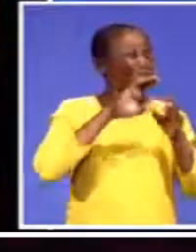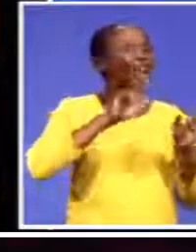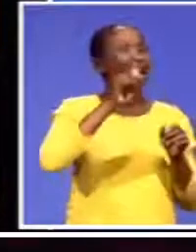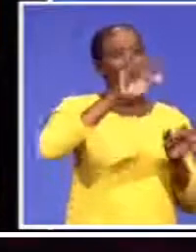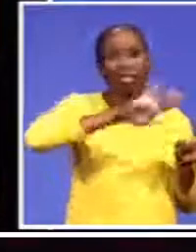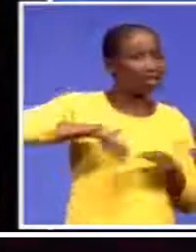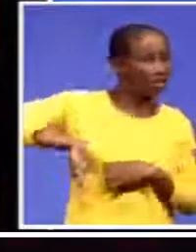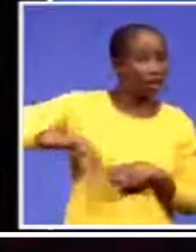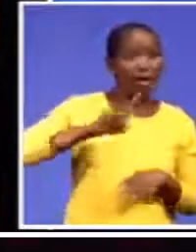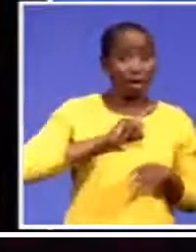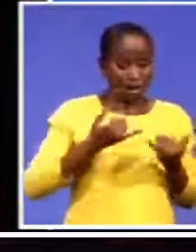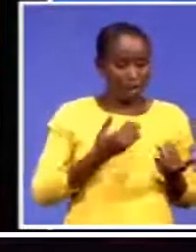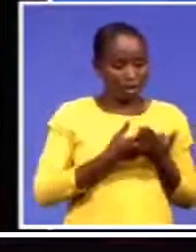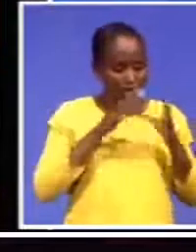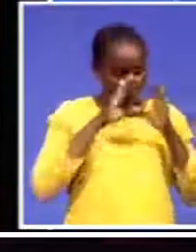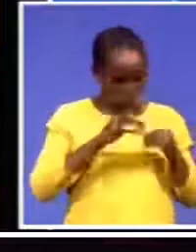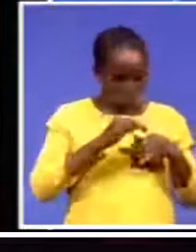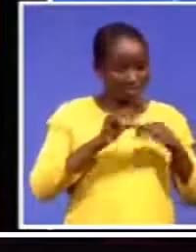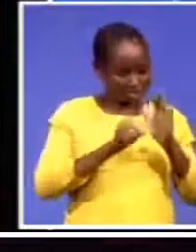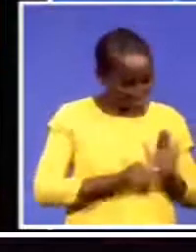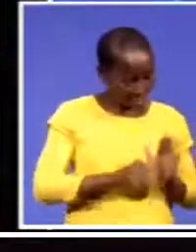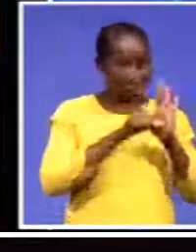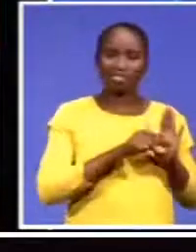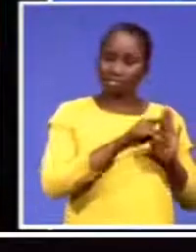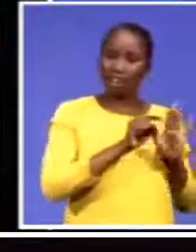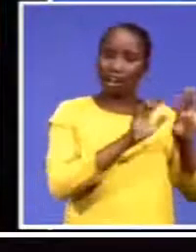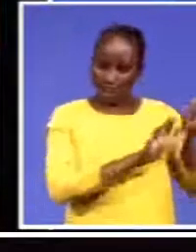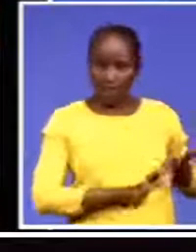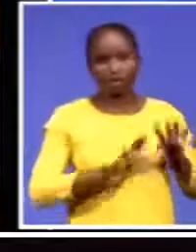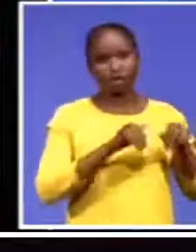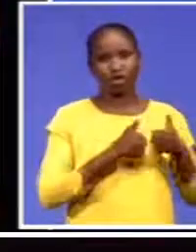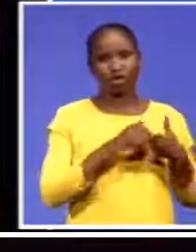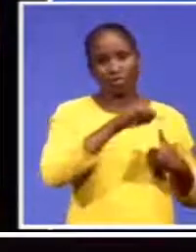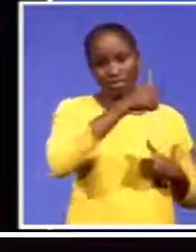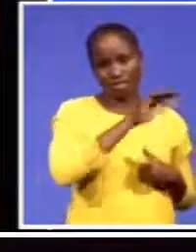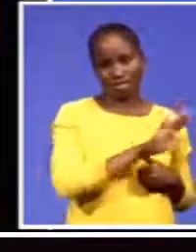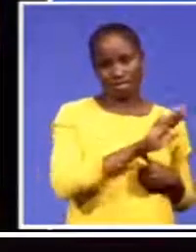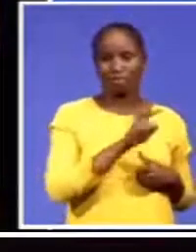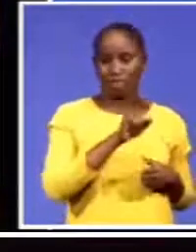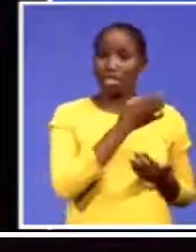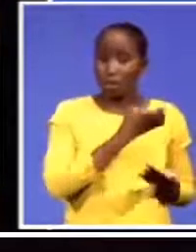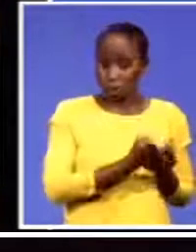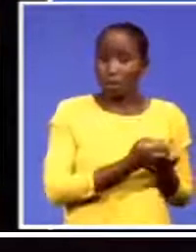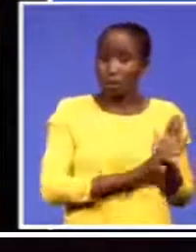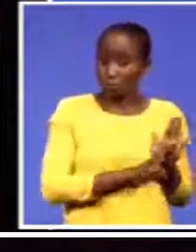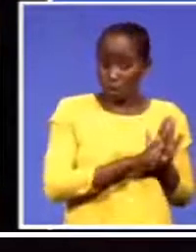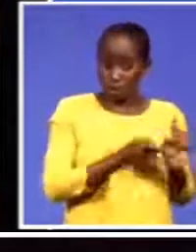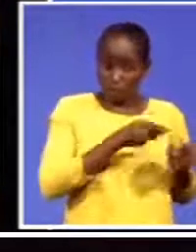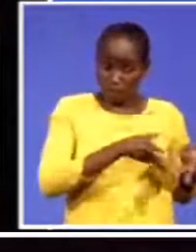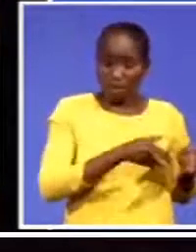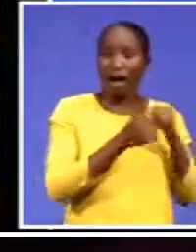of Africa. Luckily, Desiree, the drivers of economic growth in Africa also include